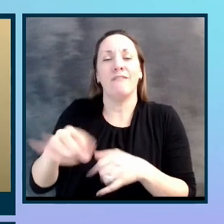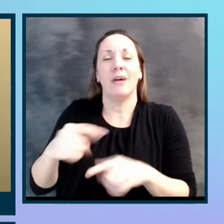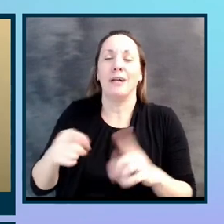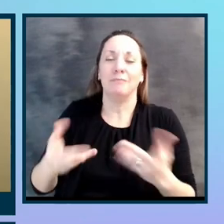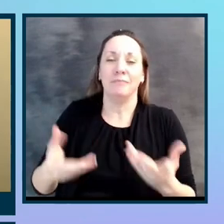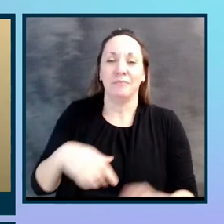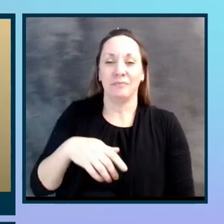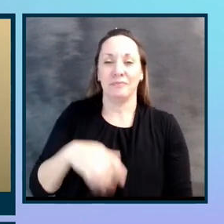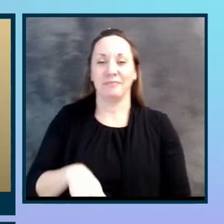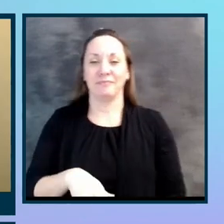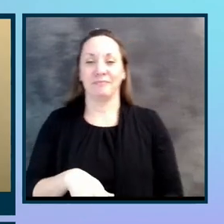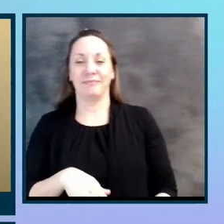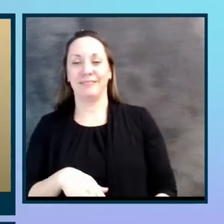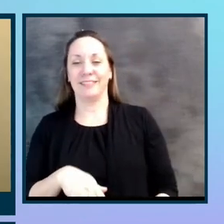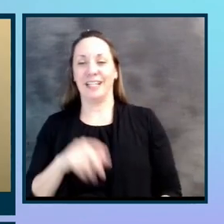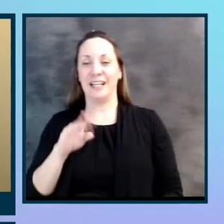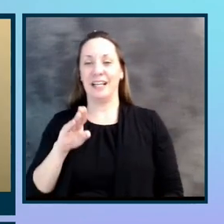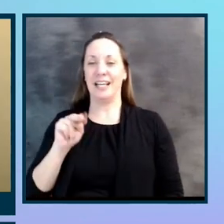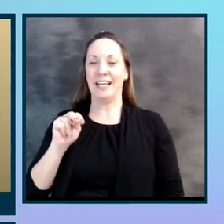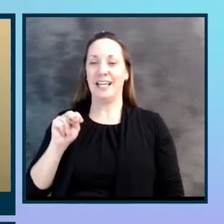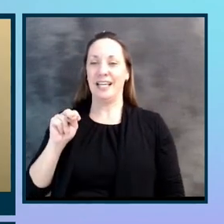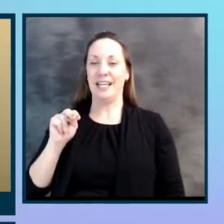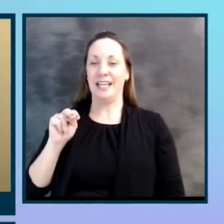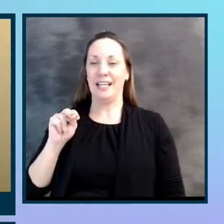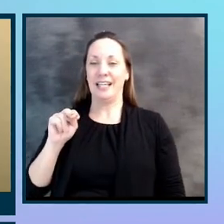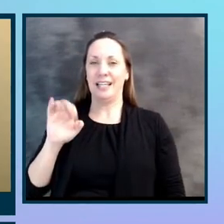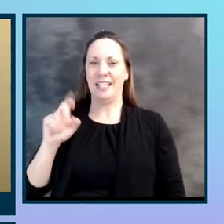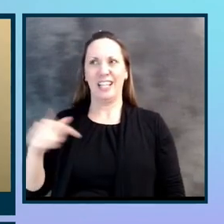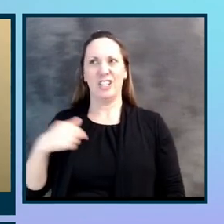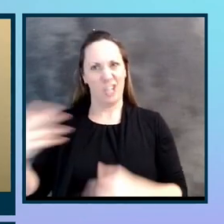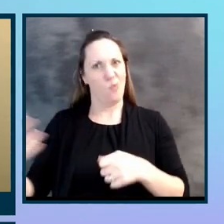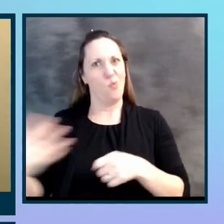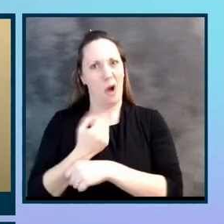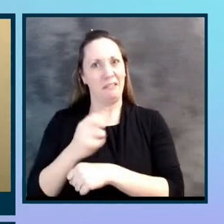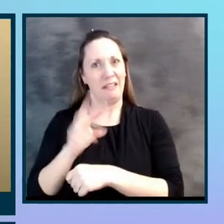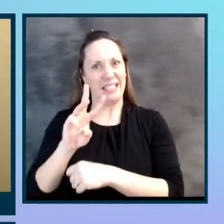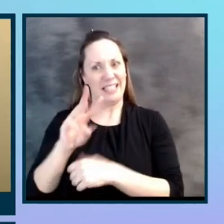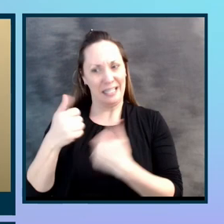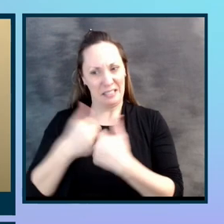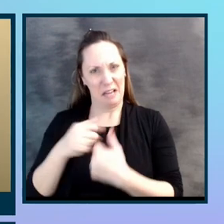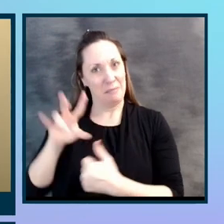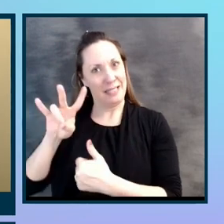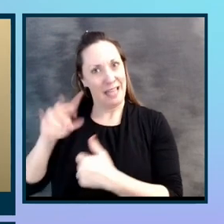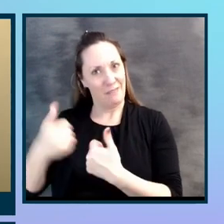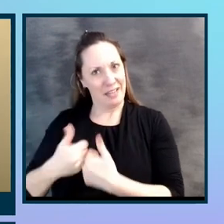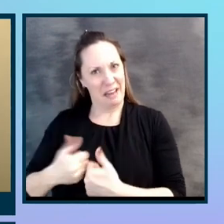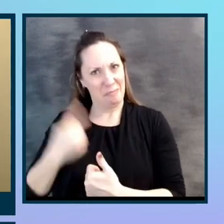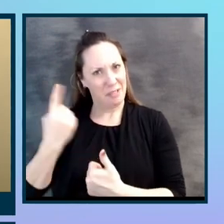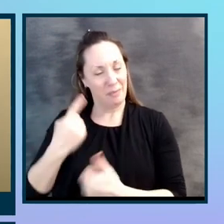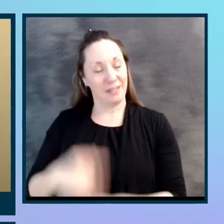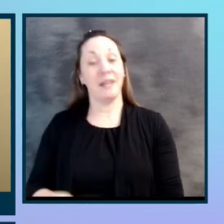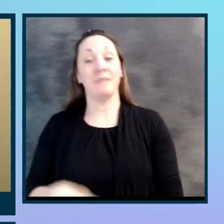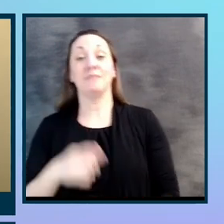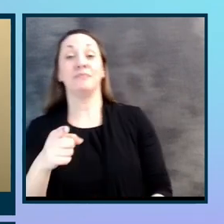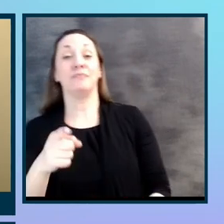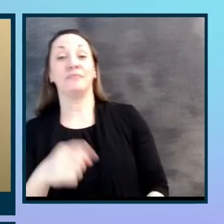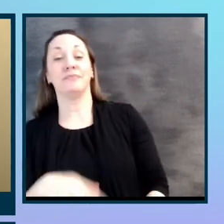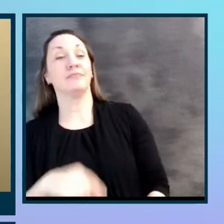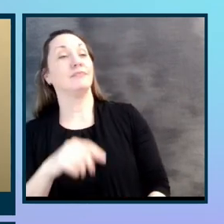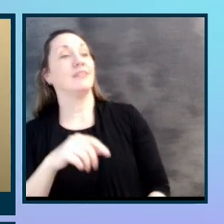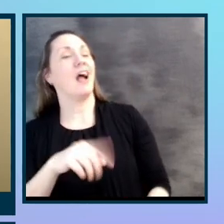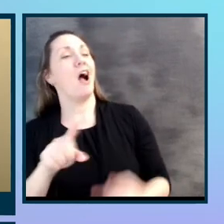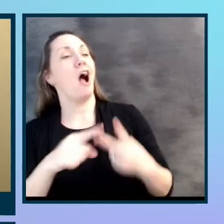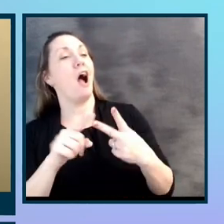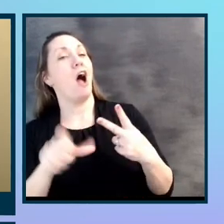No good. went like seven games, Brian, seven, seven. Yeah. Awesome. And my other question is